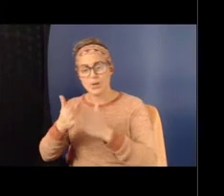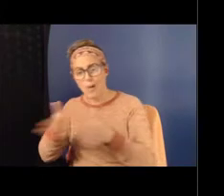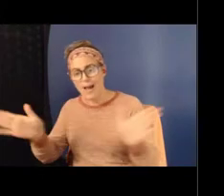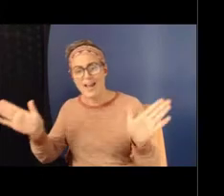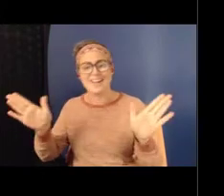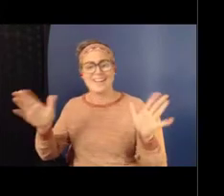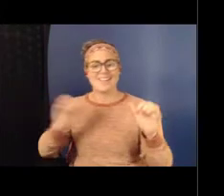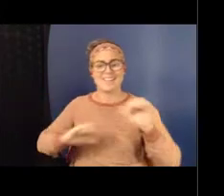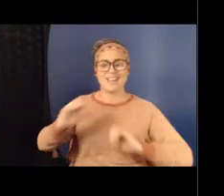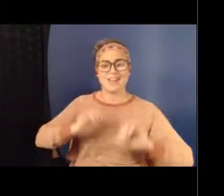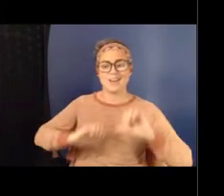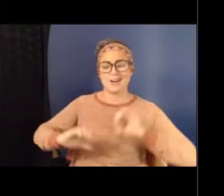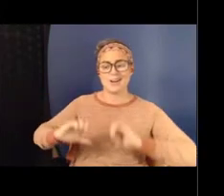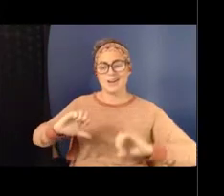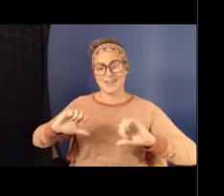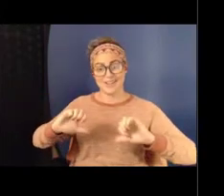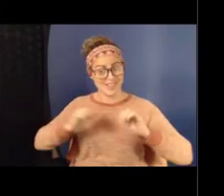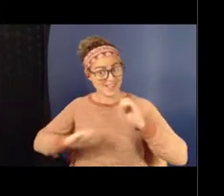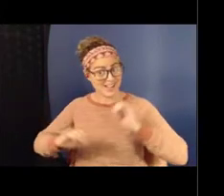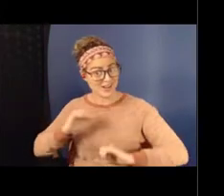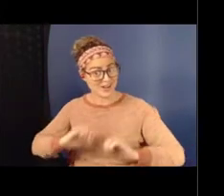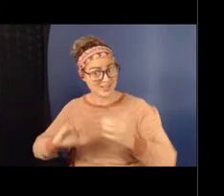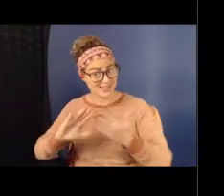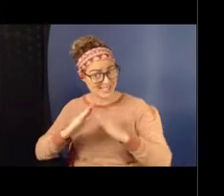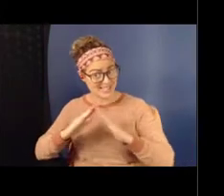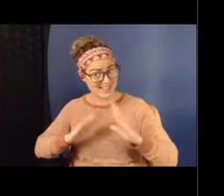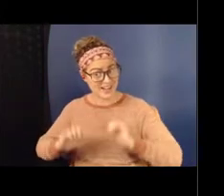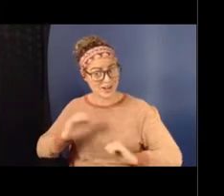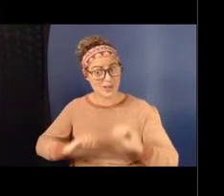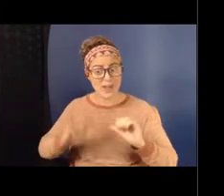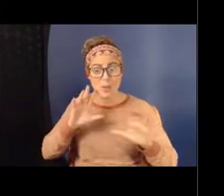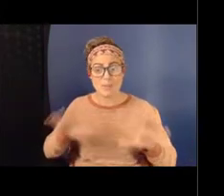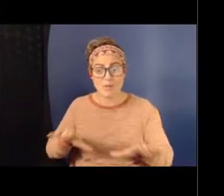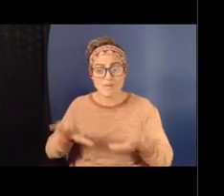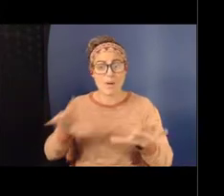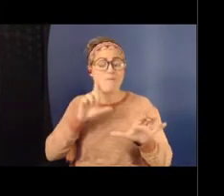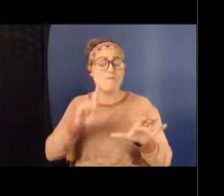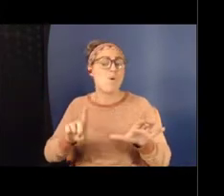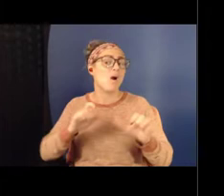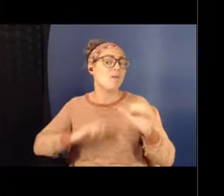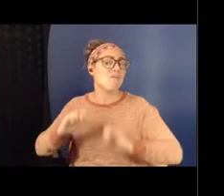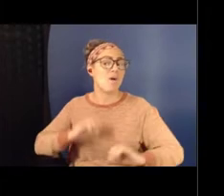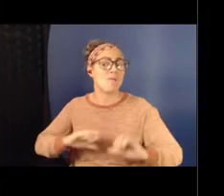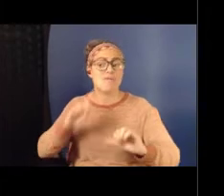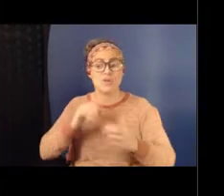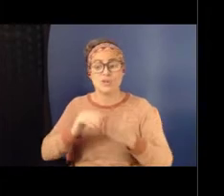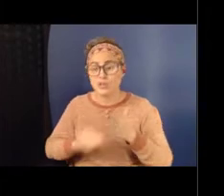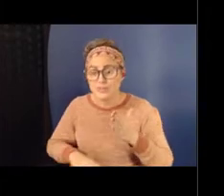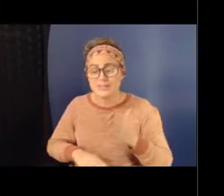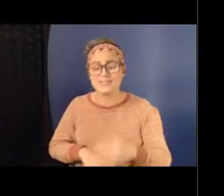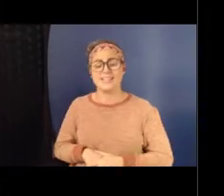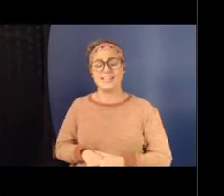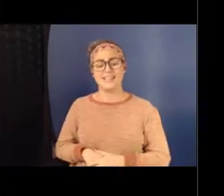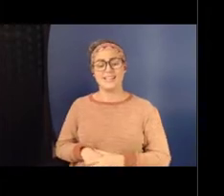for younger students, engaging artists and musicians, and